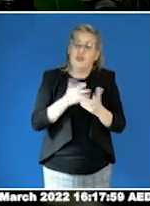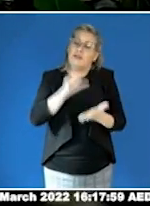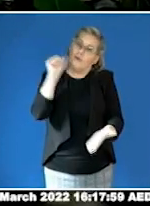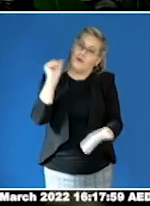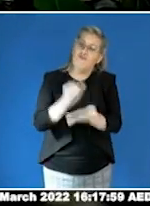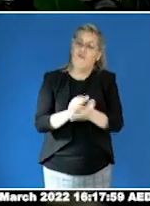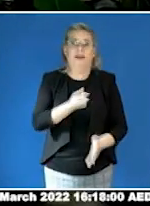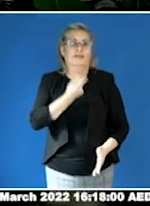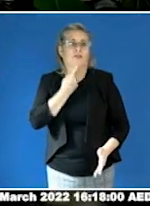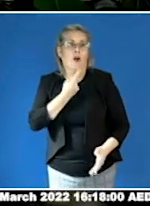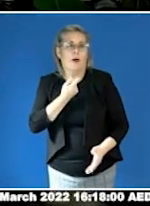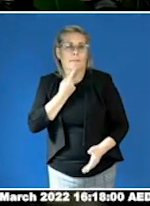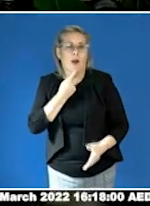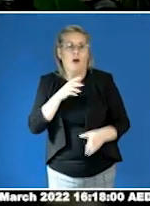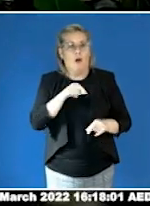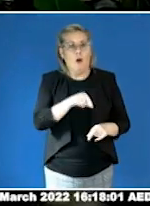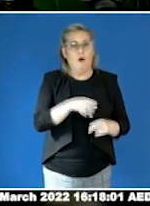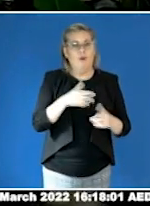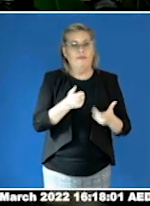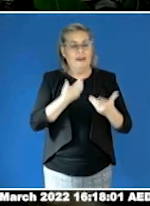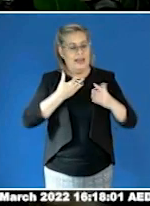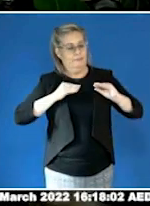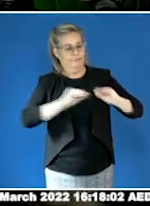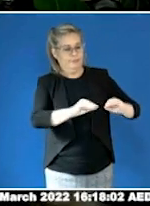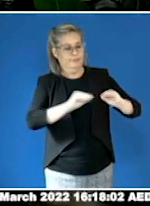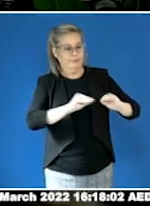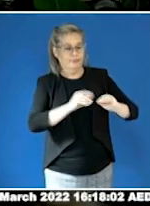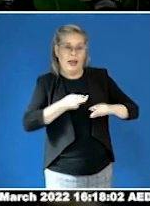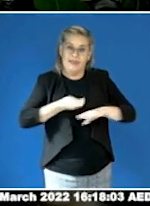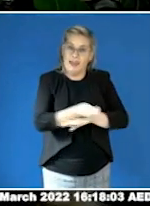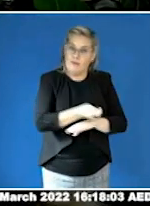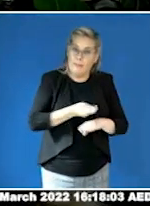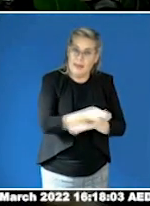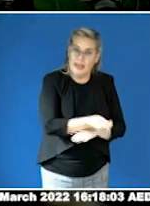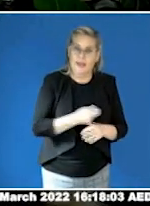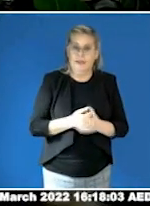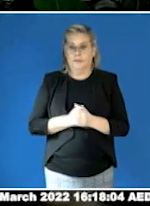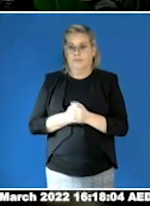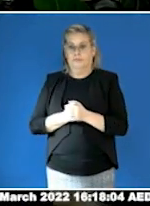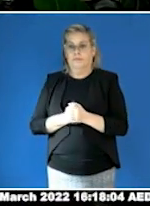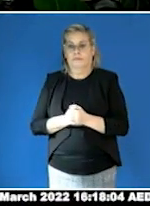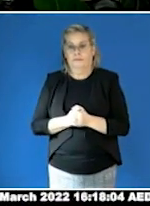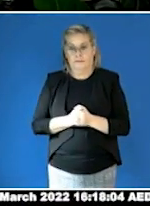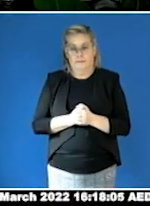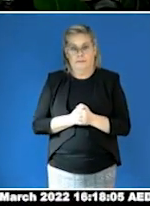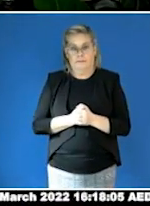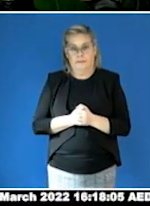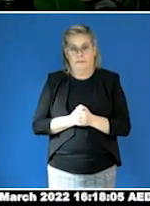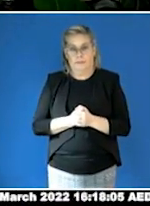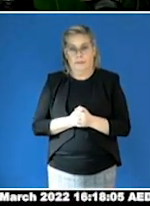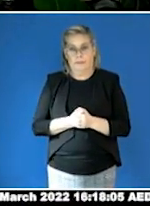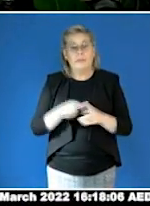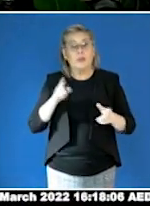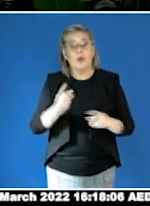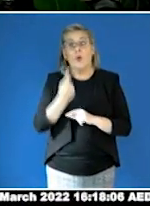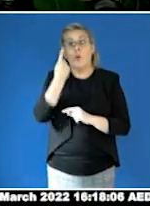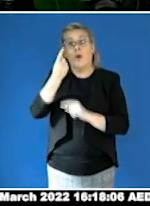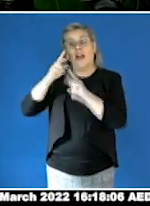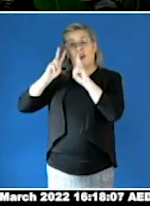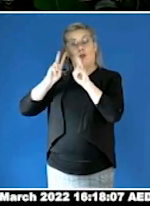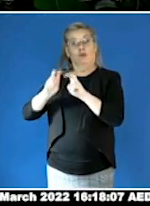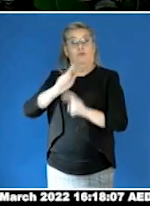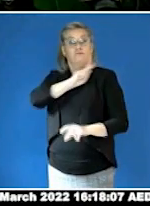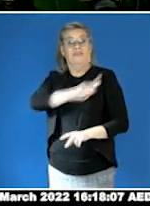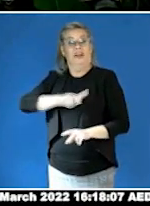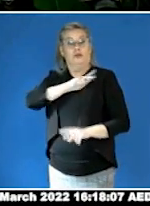provider to associate by a pair themselves with activities and objects that the child enjoys developing a